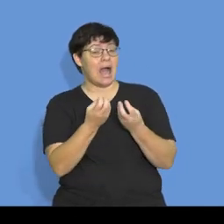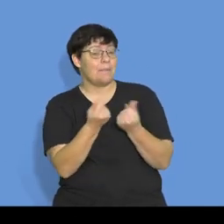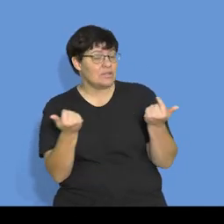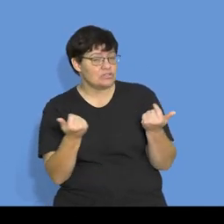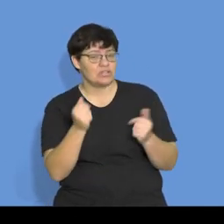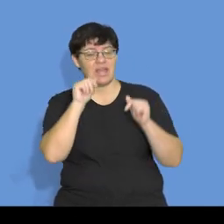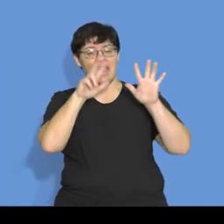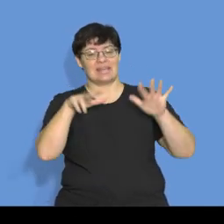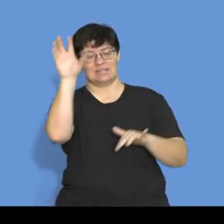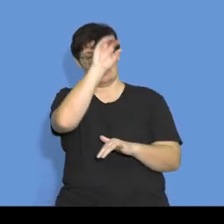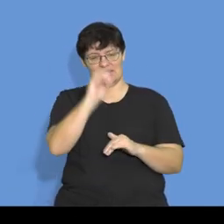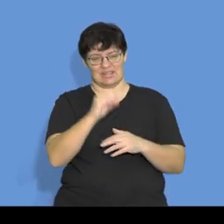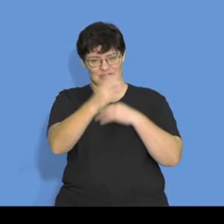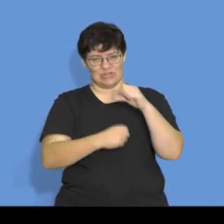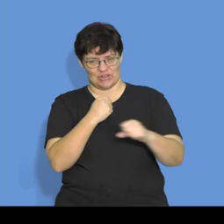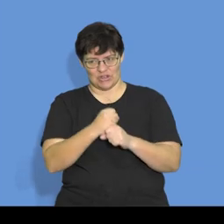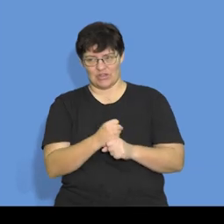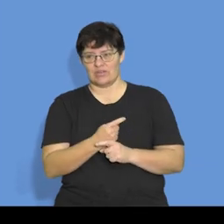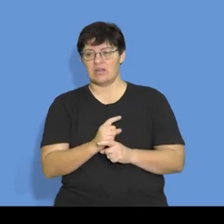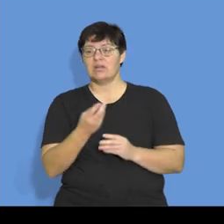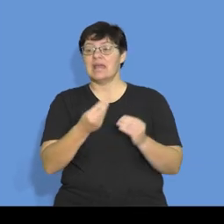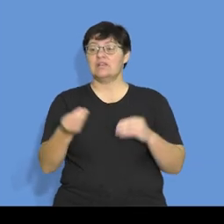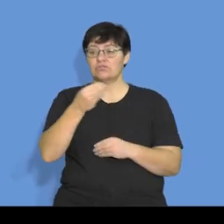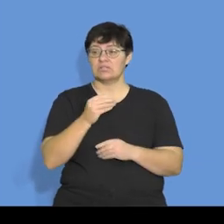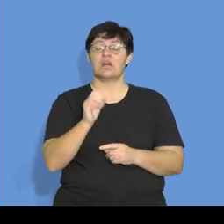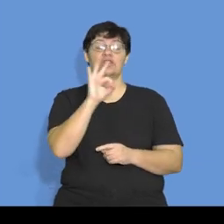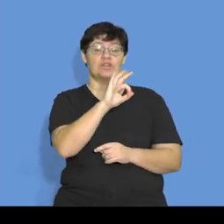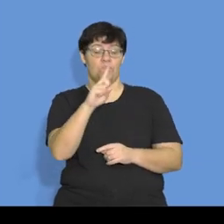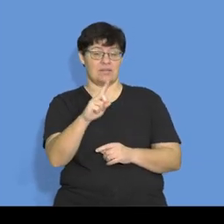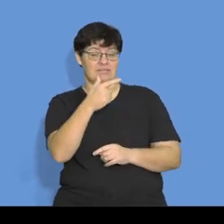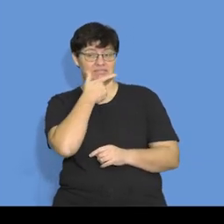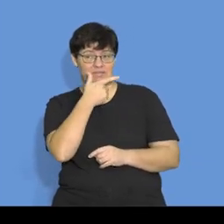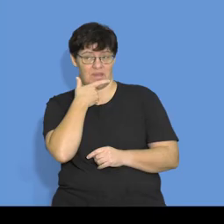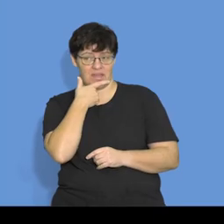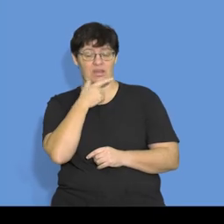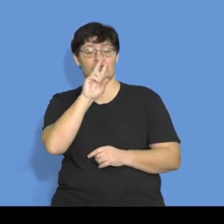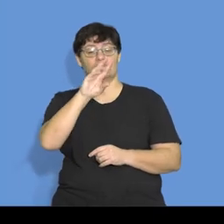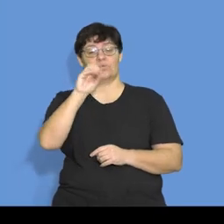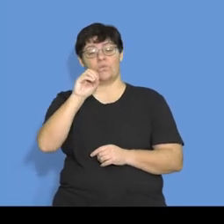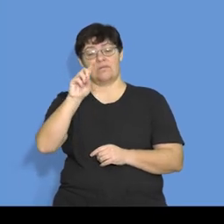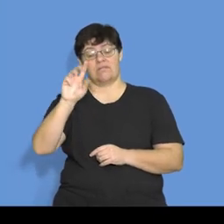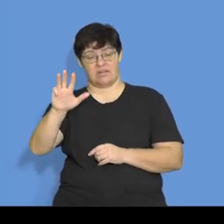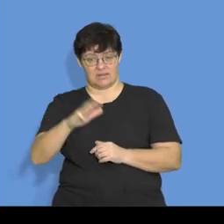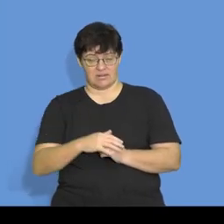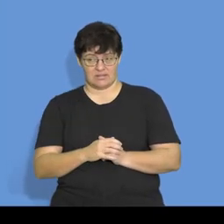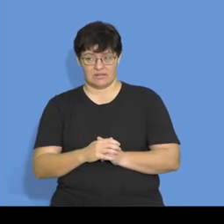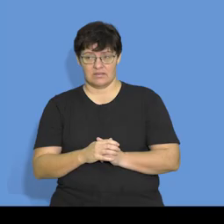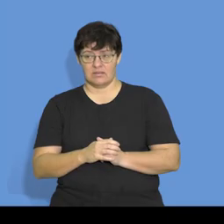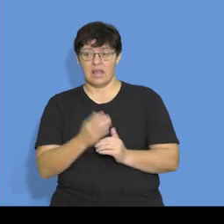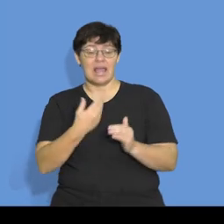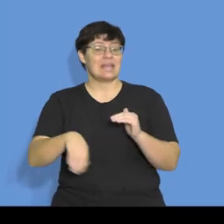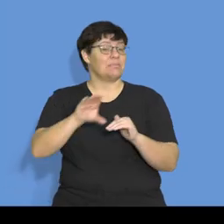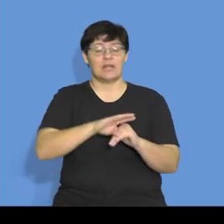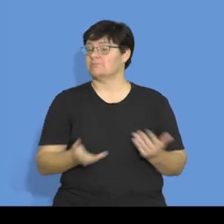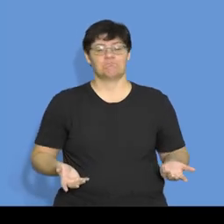Interest on the 31st of December 2019. Right? Interest is not capitalized. Okay. When we're talking